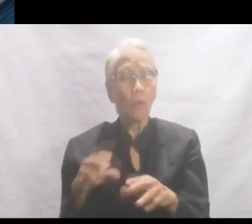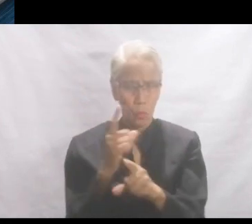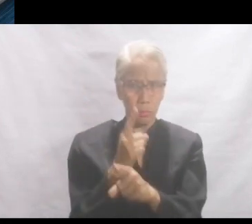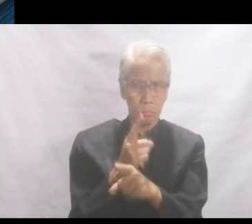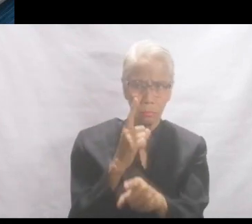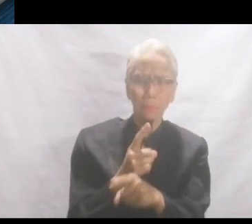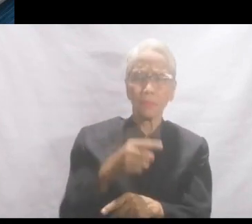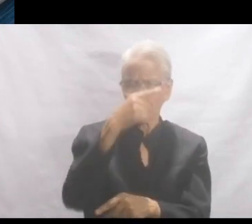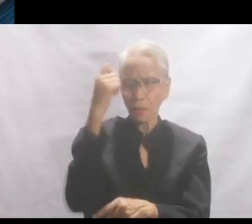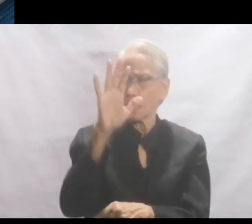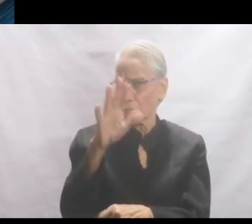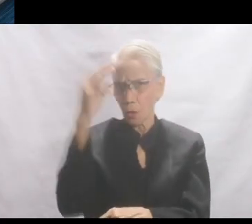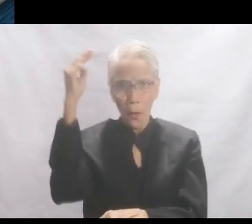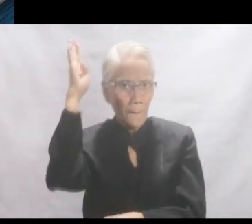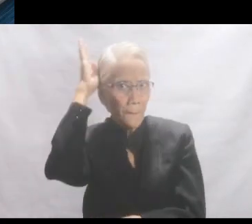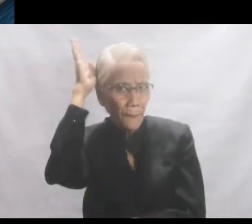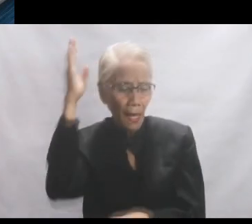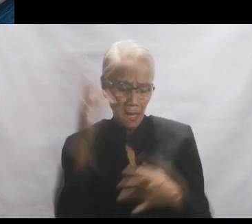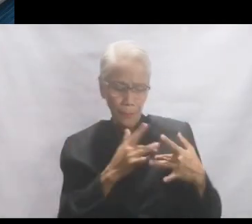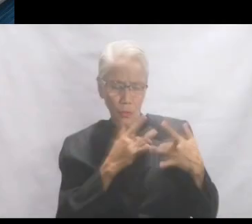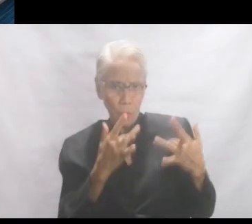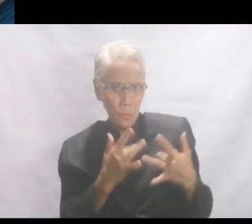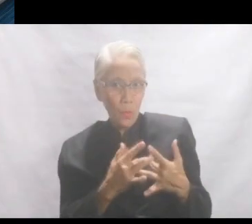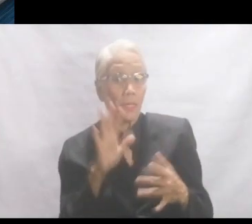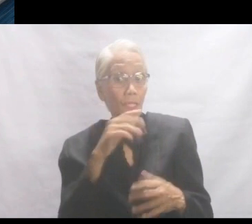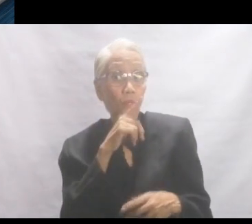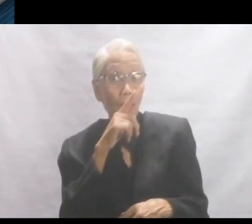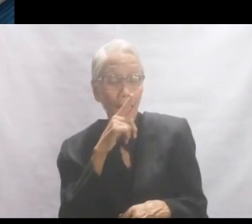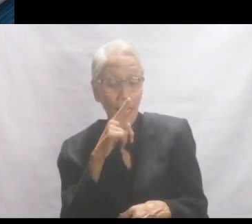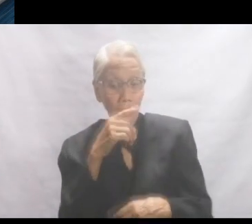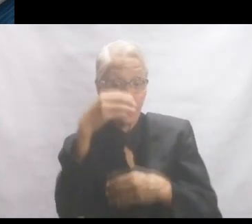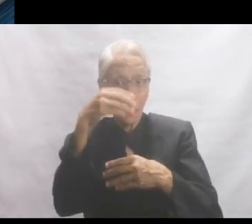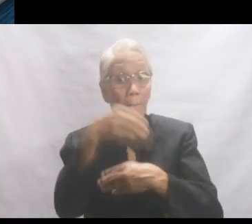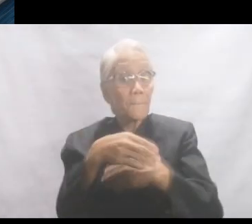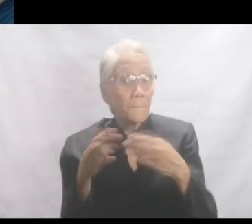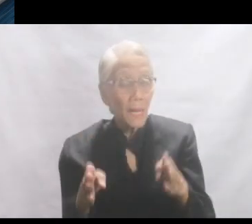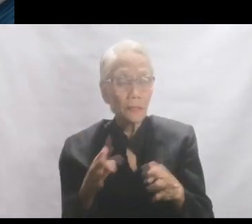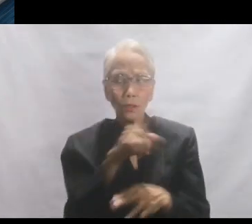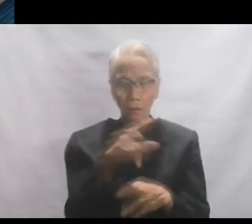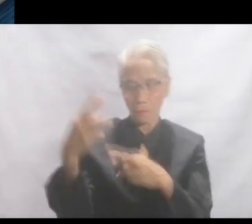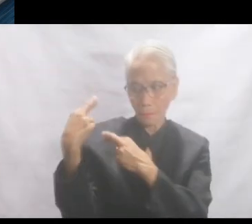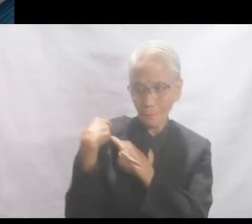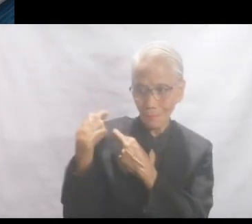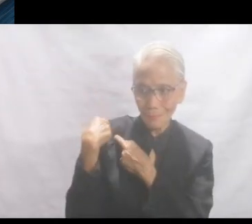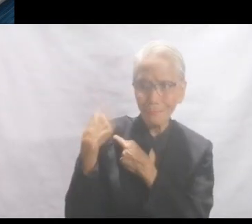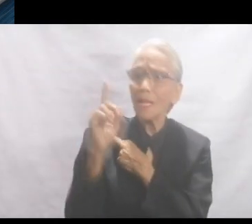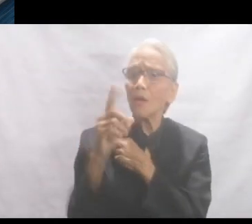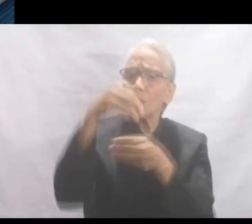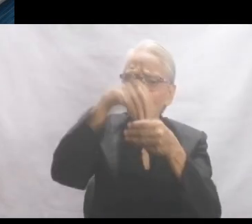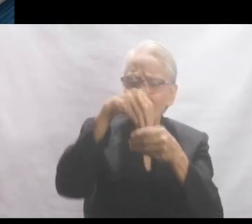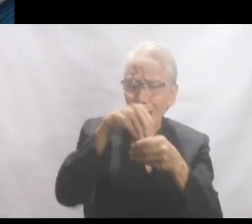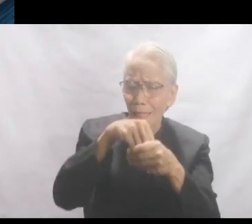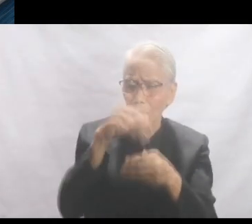utak mo yan eh. Puso mo yan eh. Lunchbox mo yan. You are responsible sa laman ng